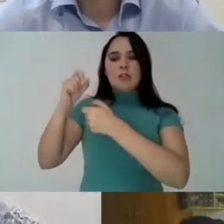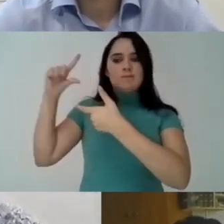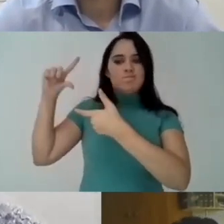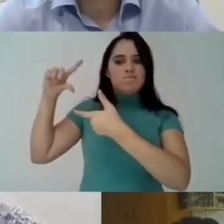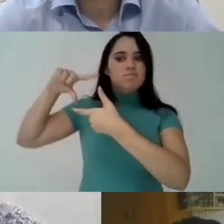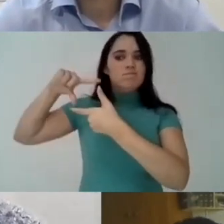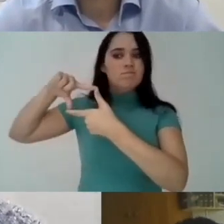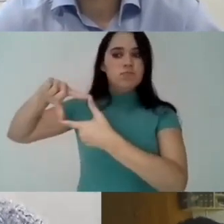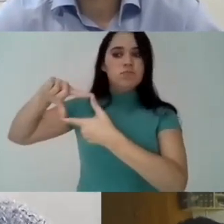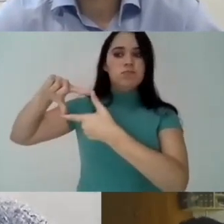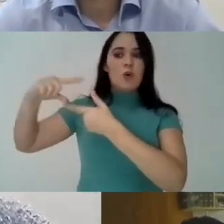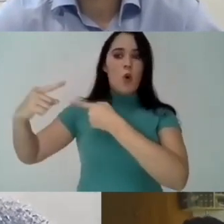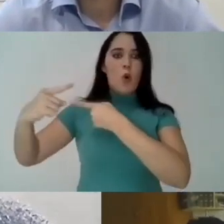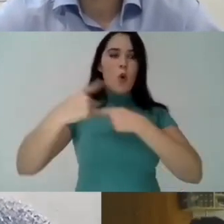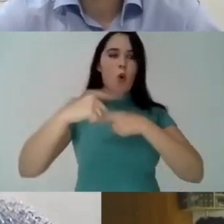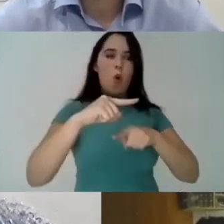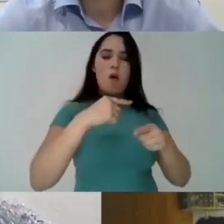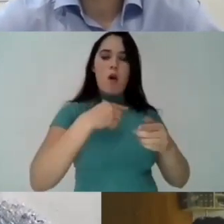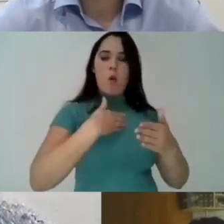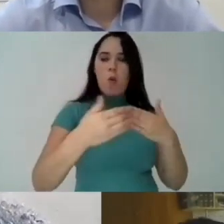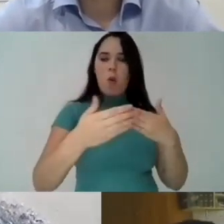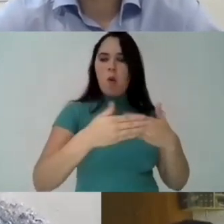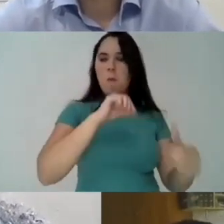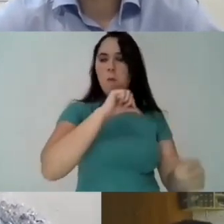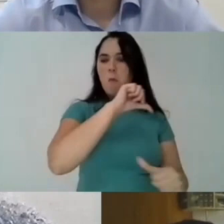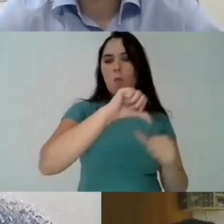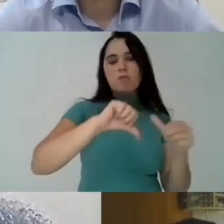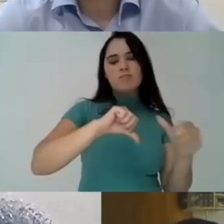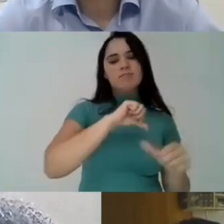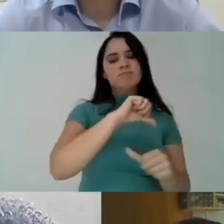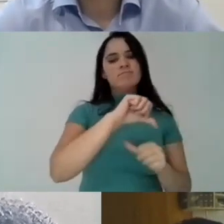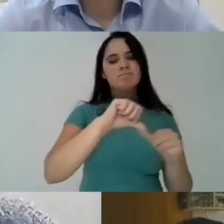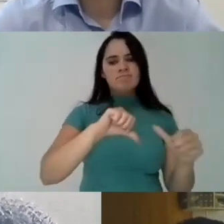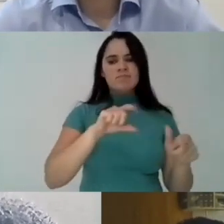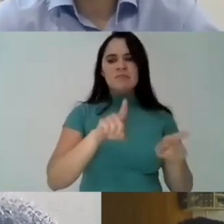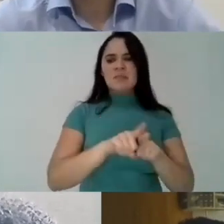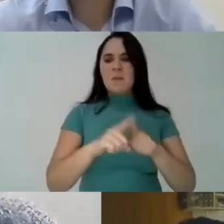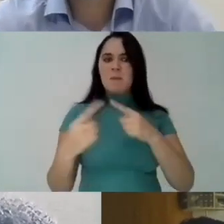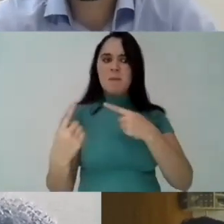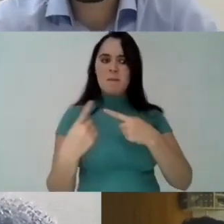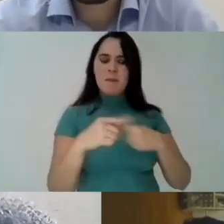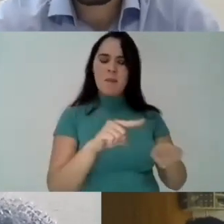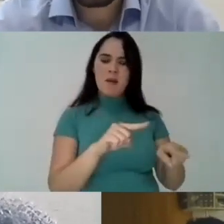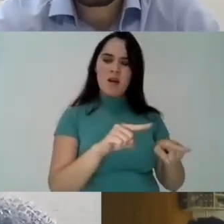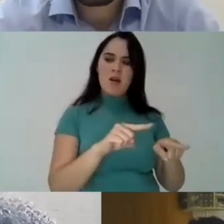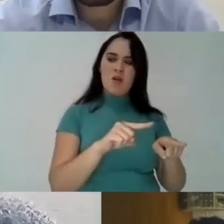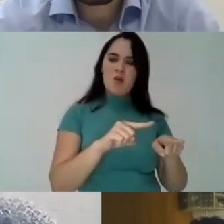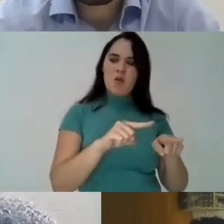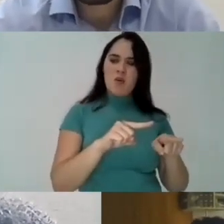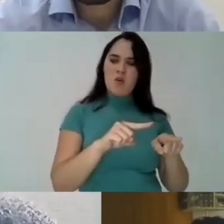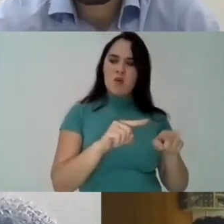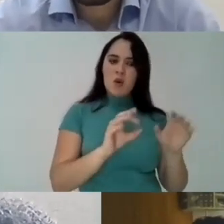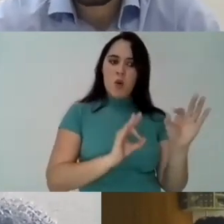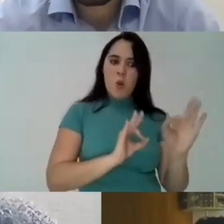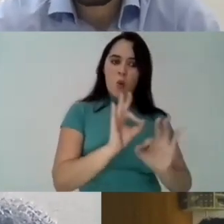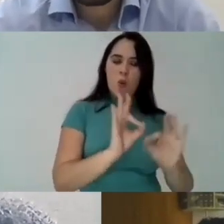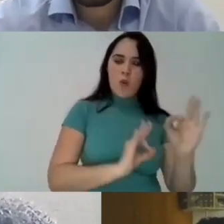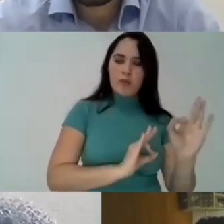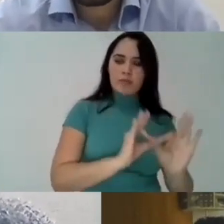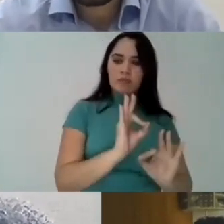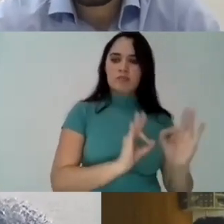extreme right-wing uh uh movement we have uh